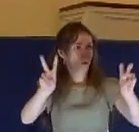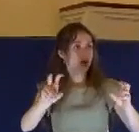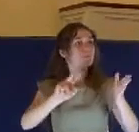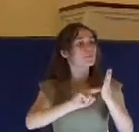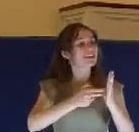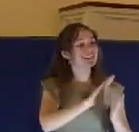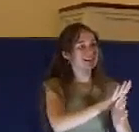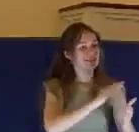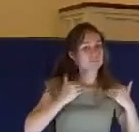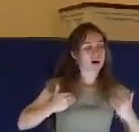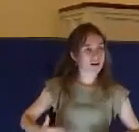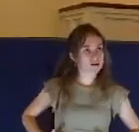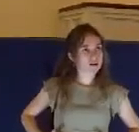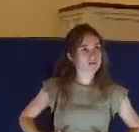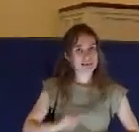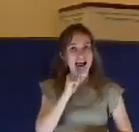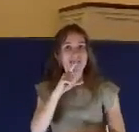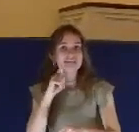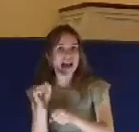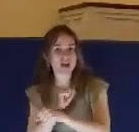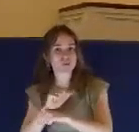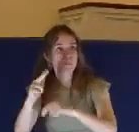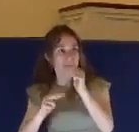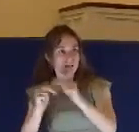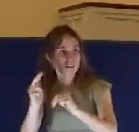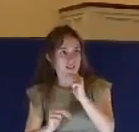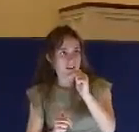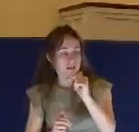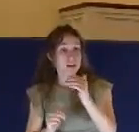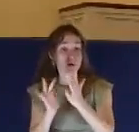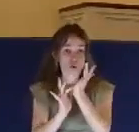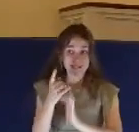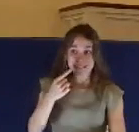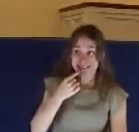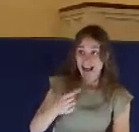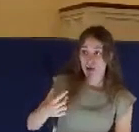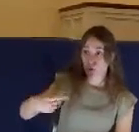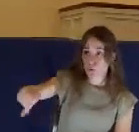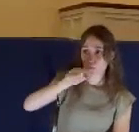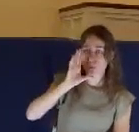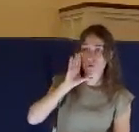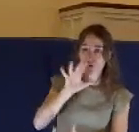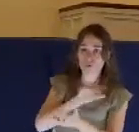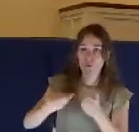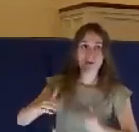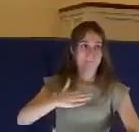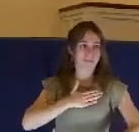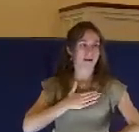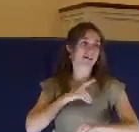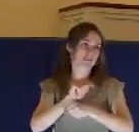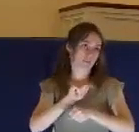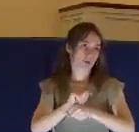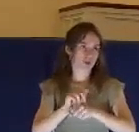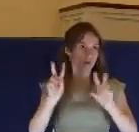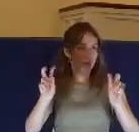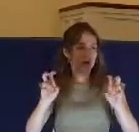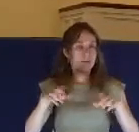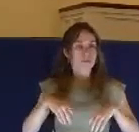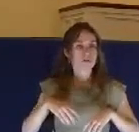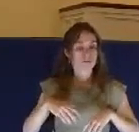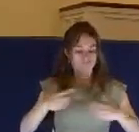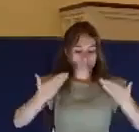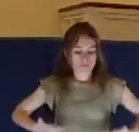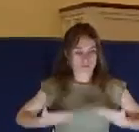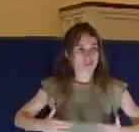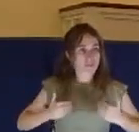the literal building. You destroy this temple. And in three days, I'll rise again. I'll